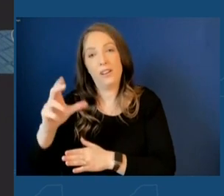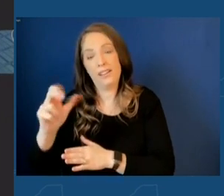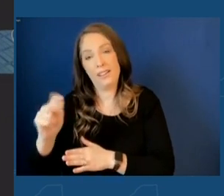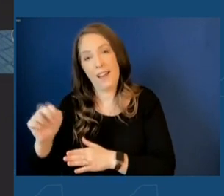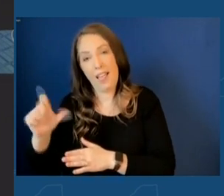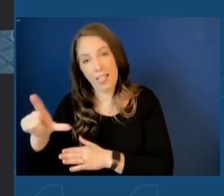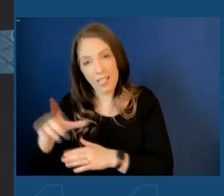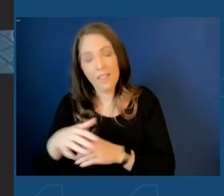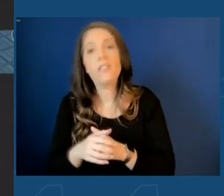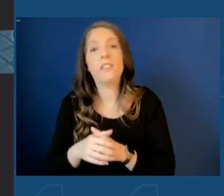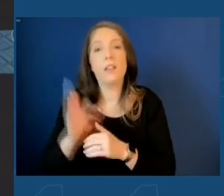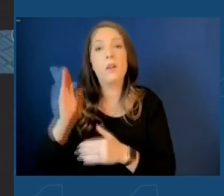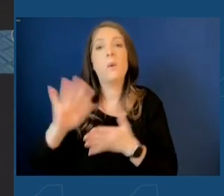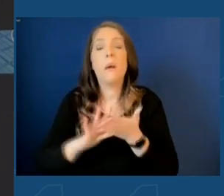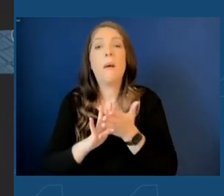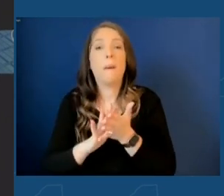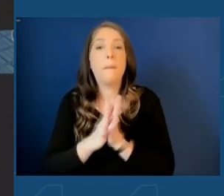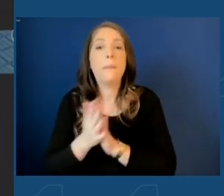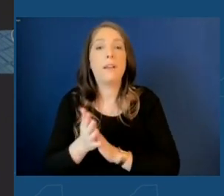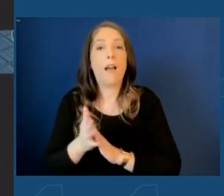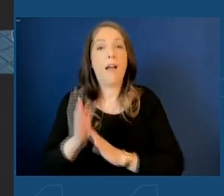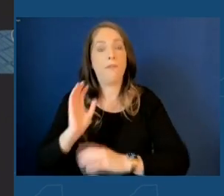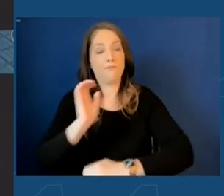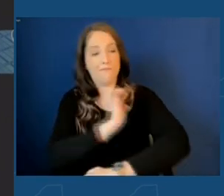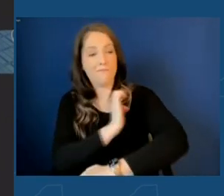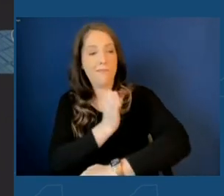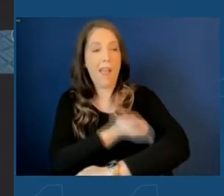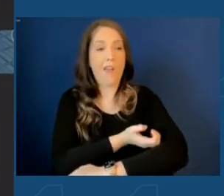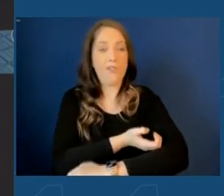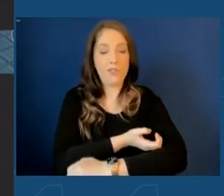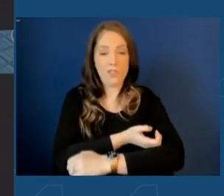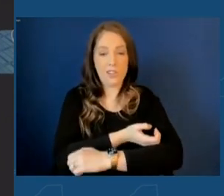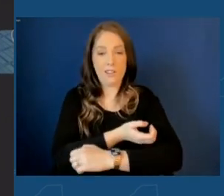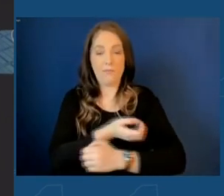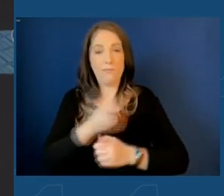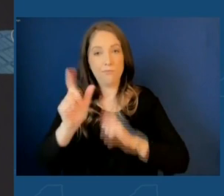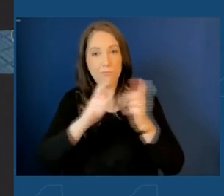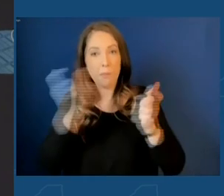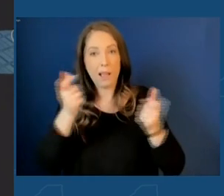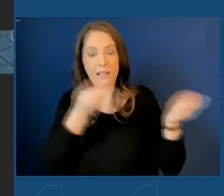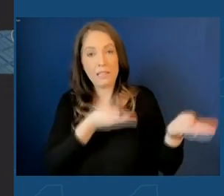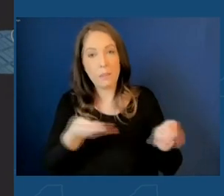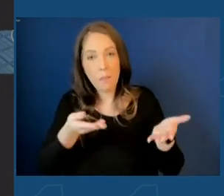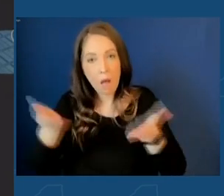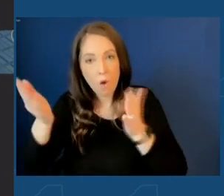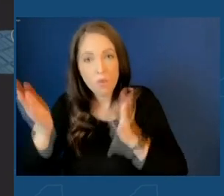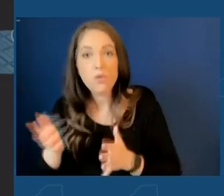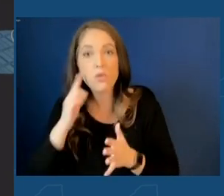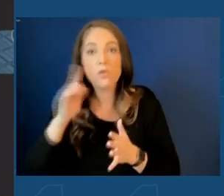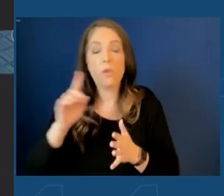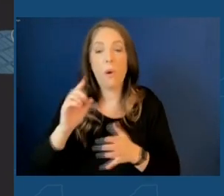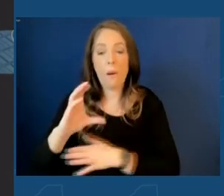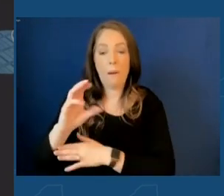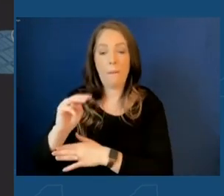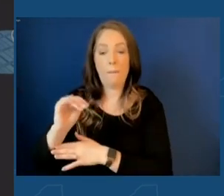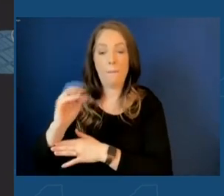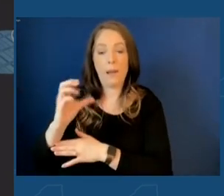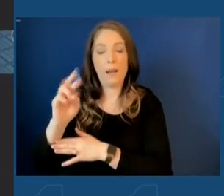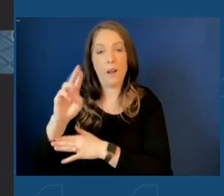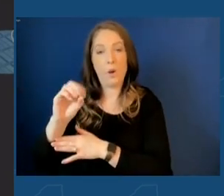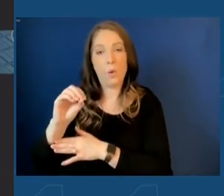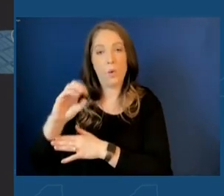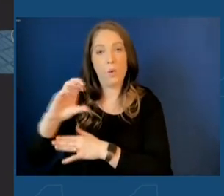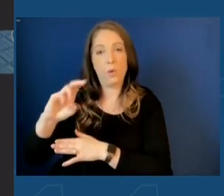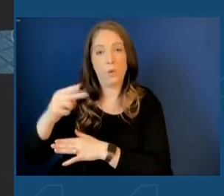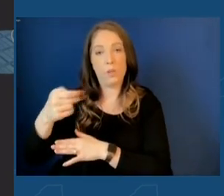the modern economy supplying made-in-New York micro-trips to power our daily lives, our economic